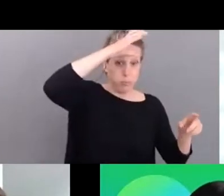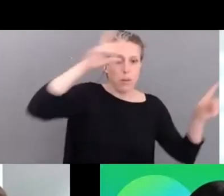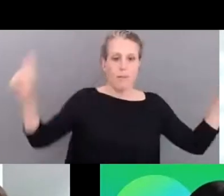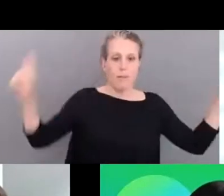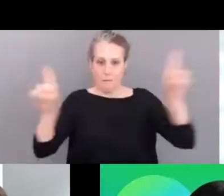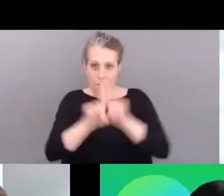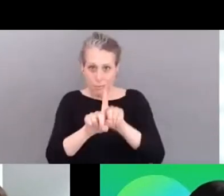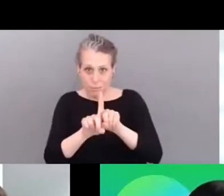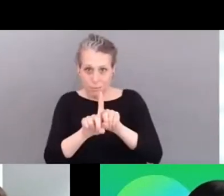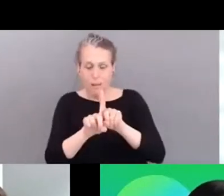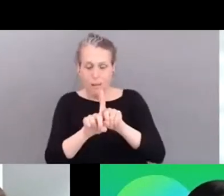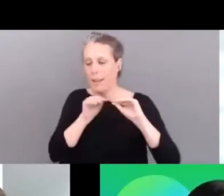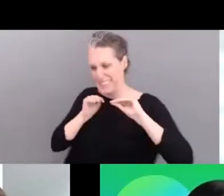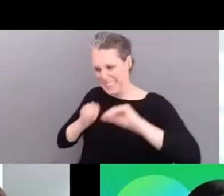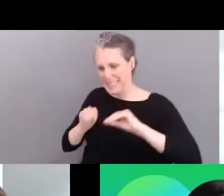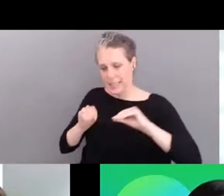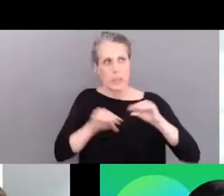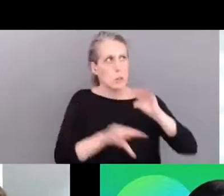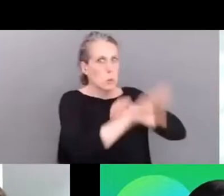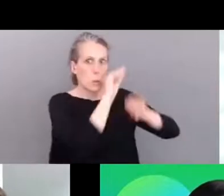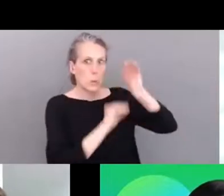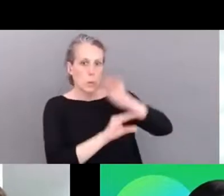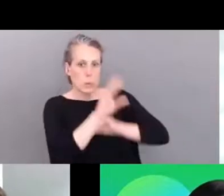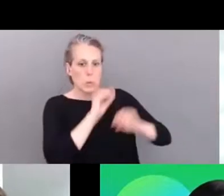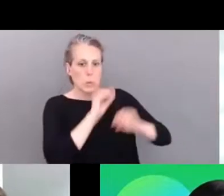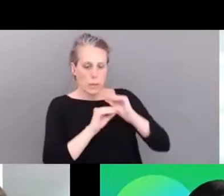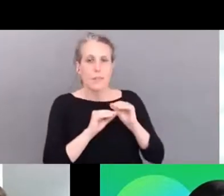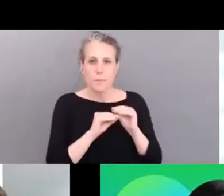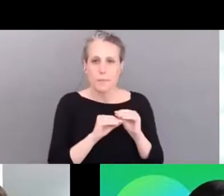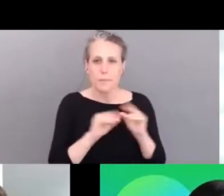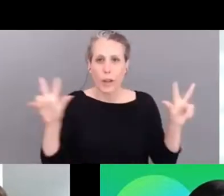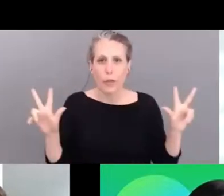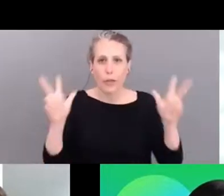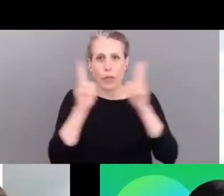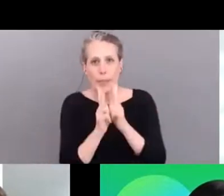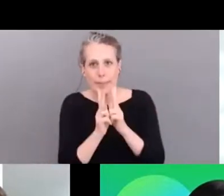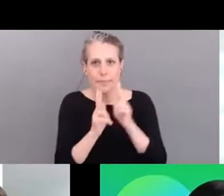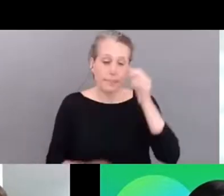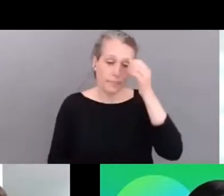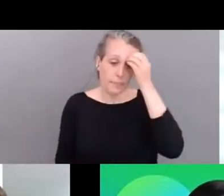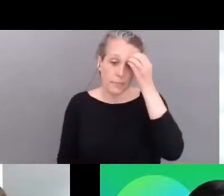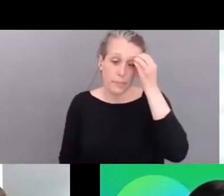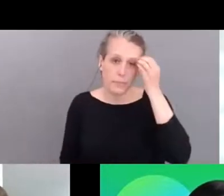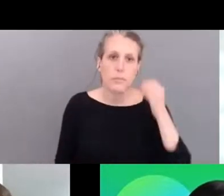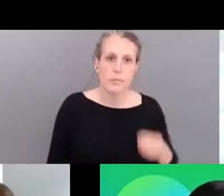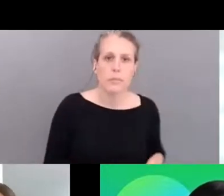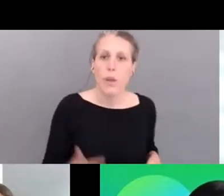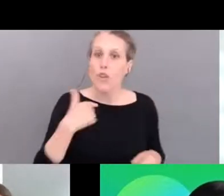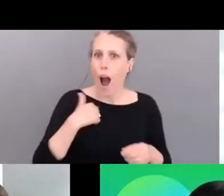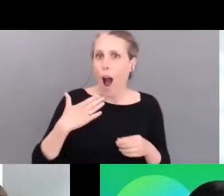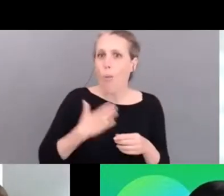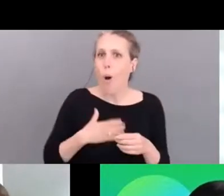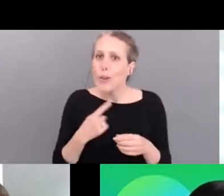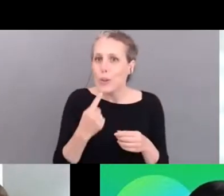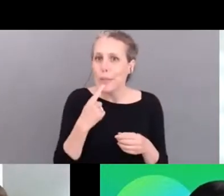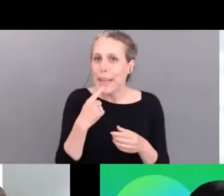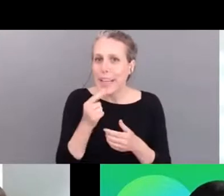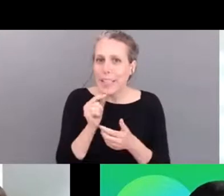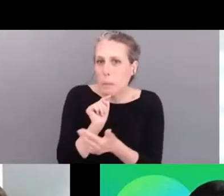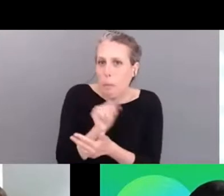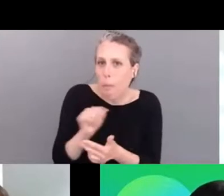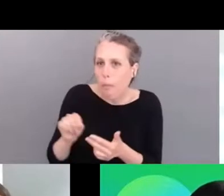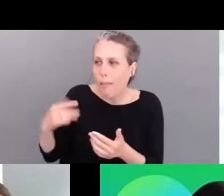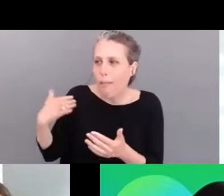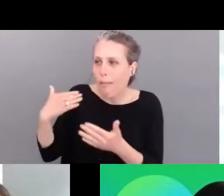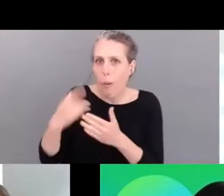to maybe um perhaps highlight a couple of things that uh what happened in our project in the past year and a half